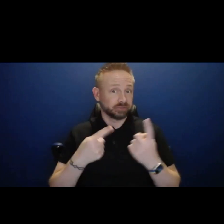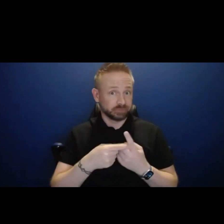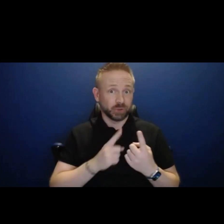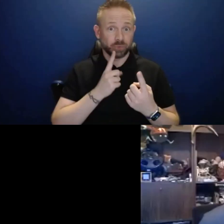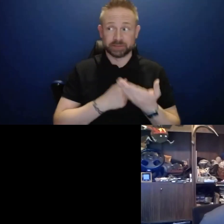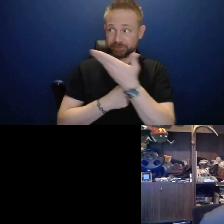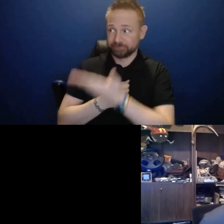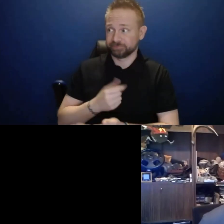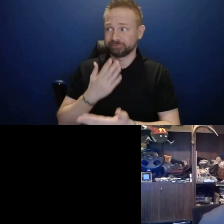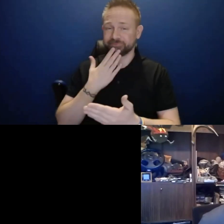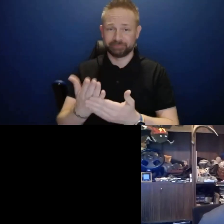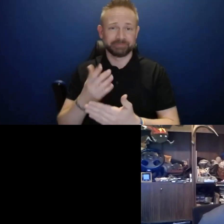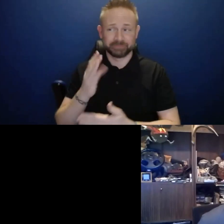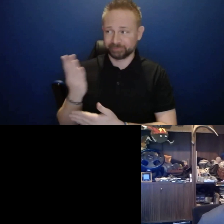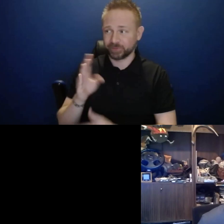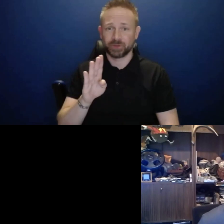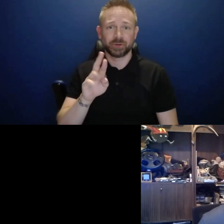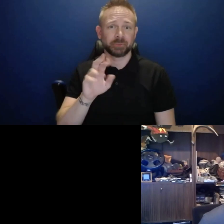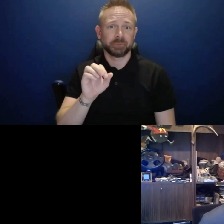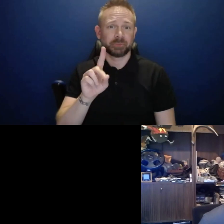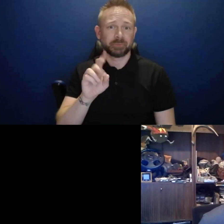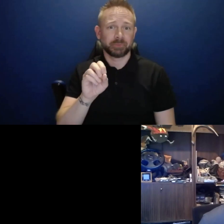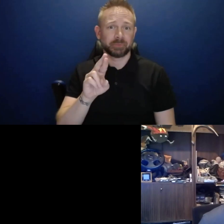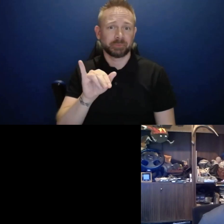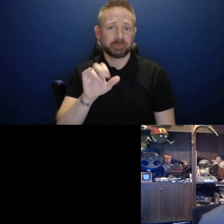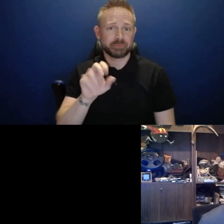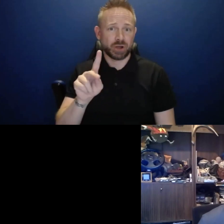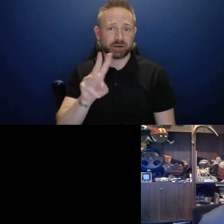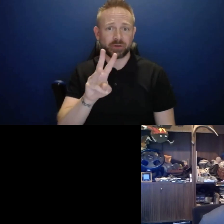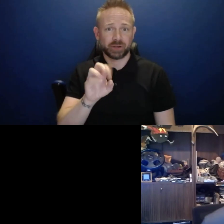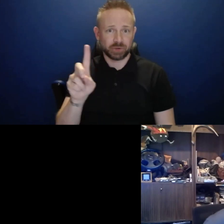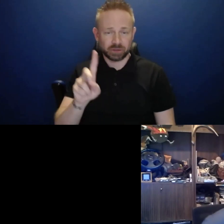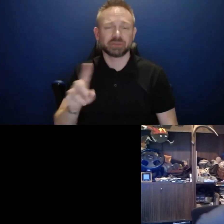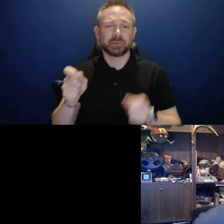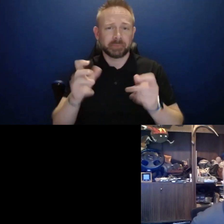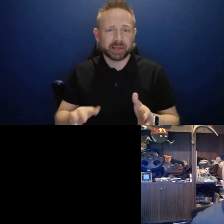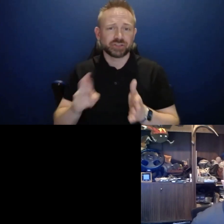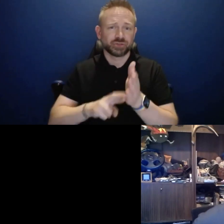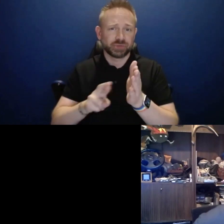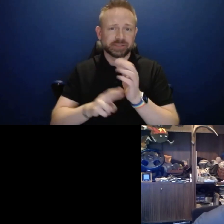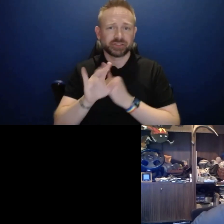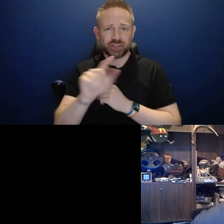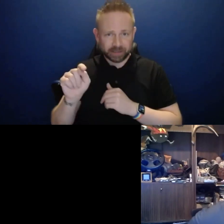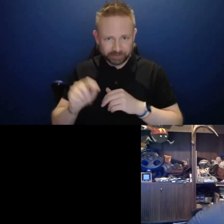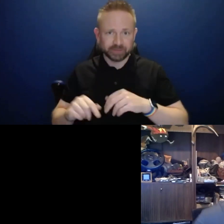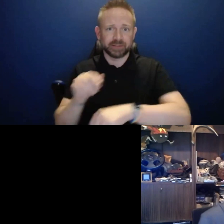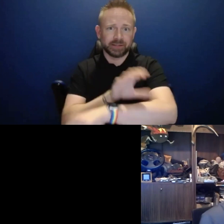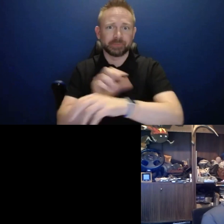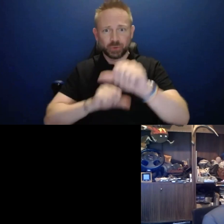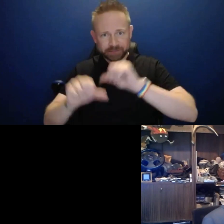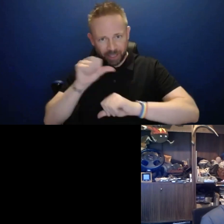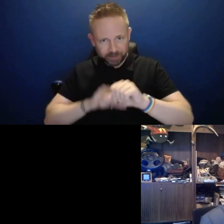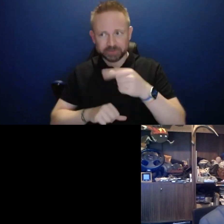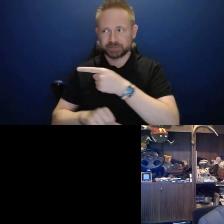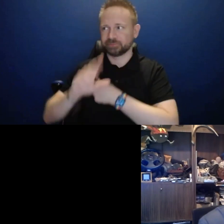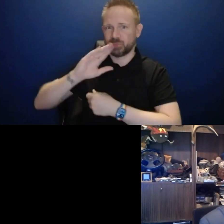Broderick Wood manager of research IT in the Department of Computing Science to to our